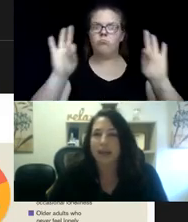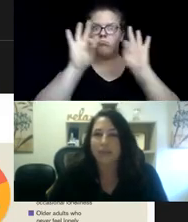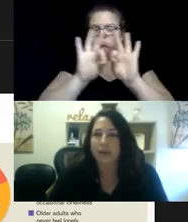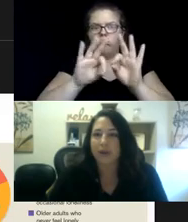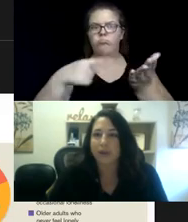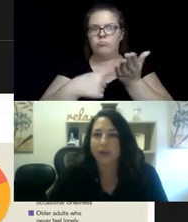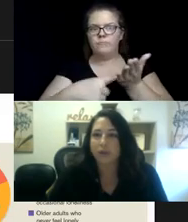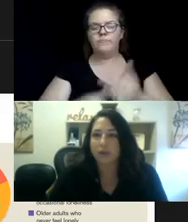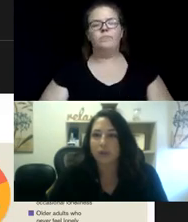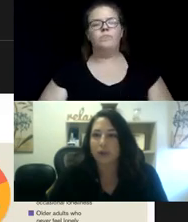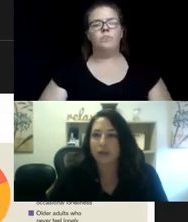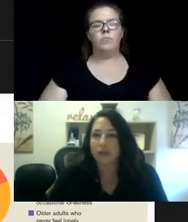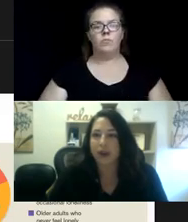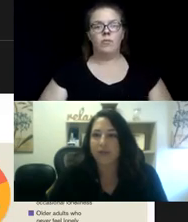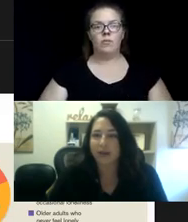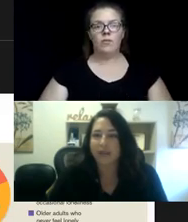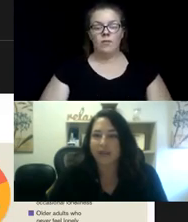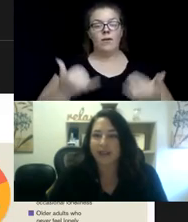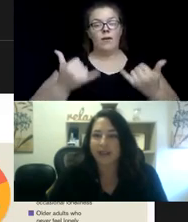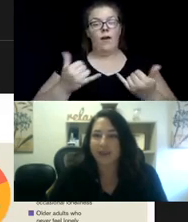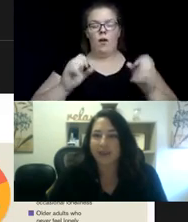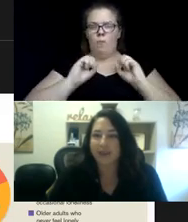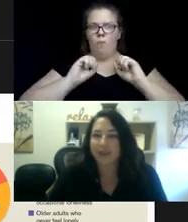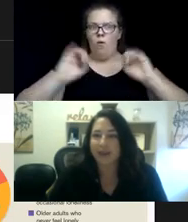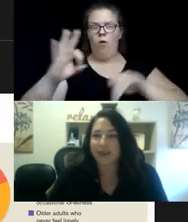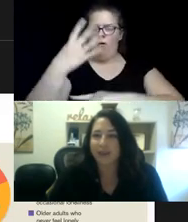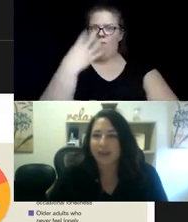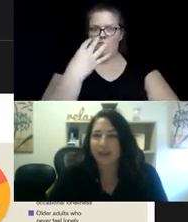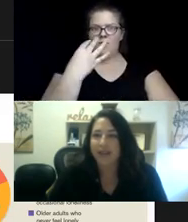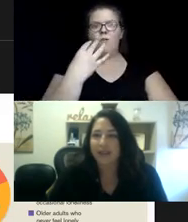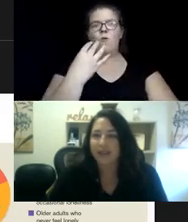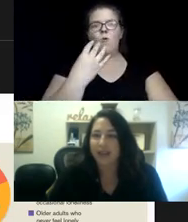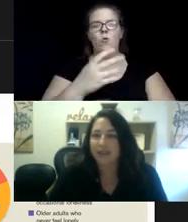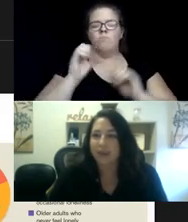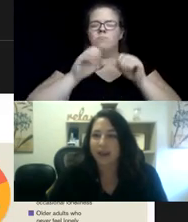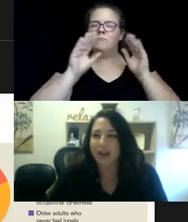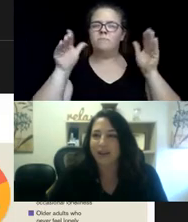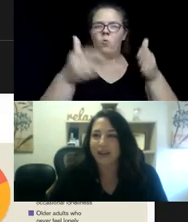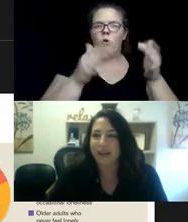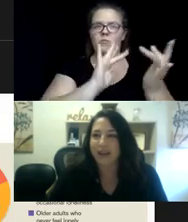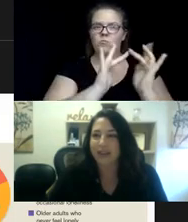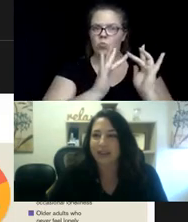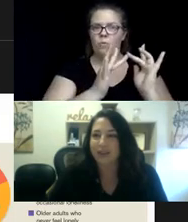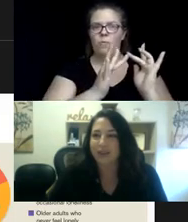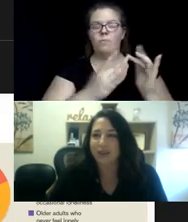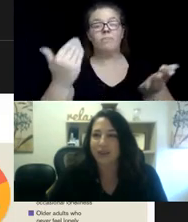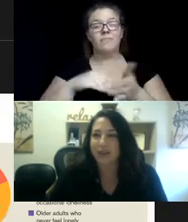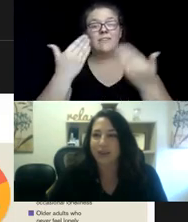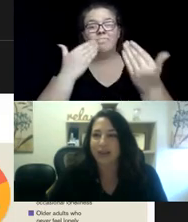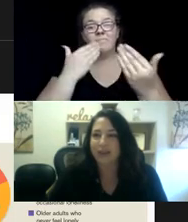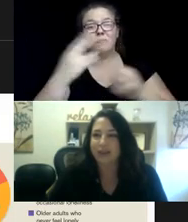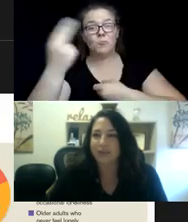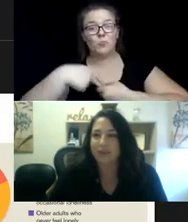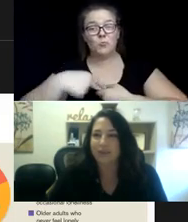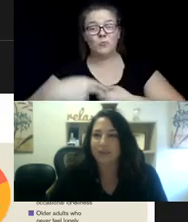And I'm going to turn off my video now so we can concentrate on the webinar. And again, thank you for joining